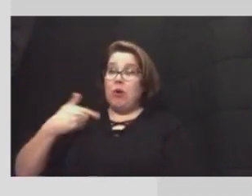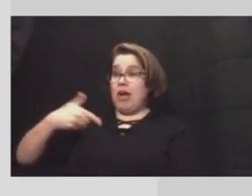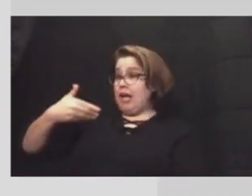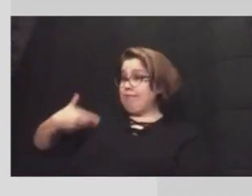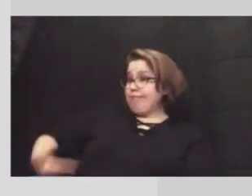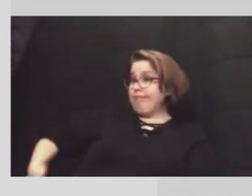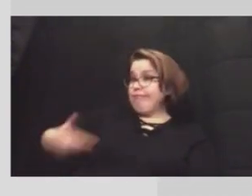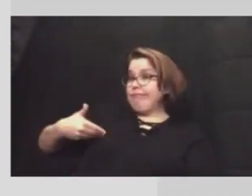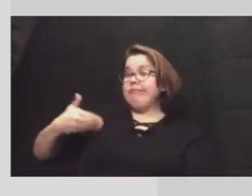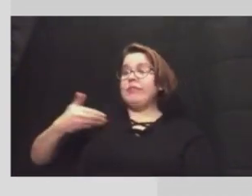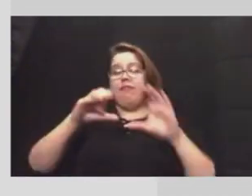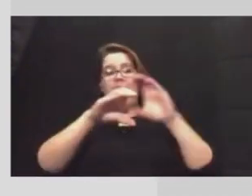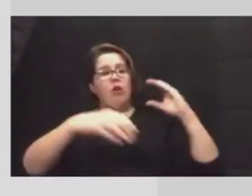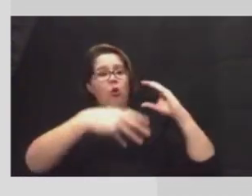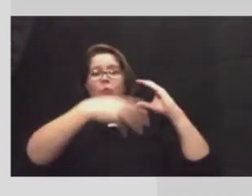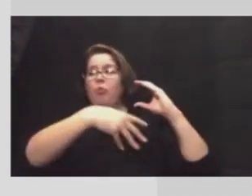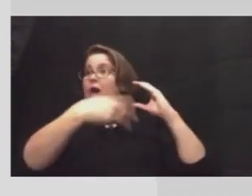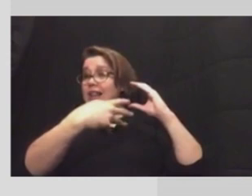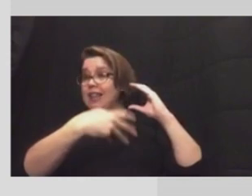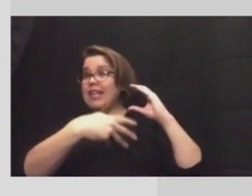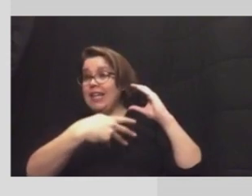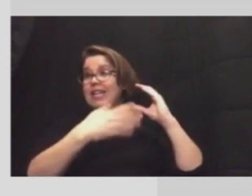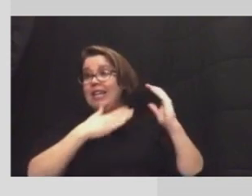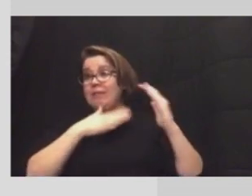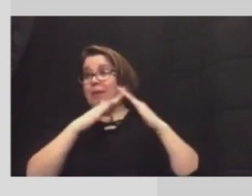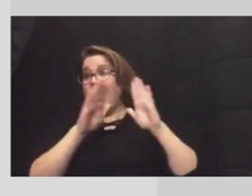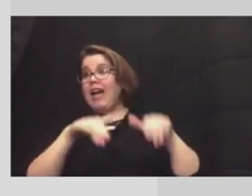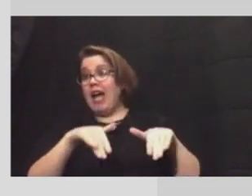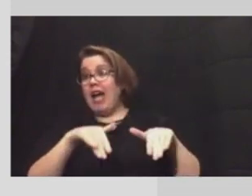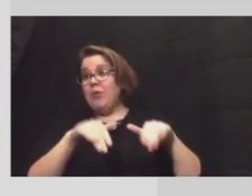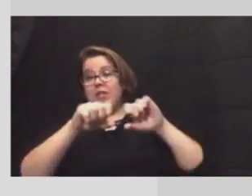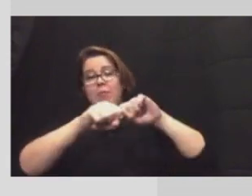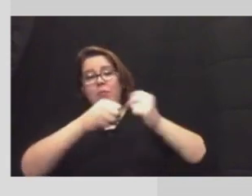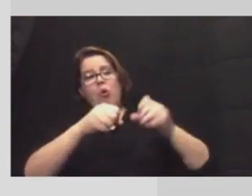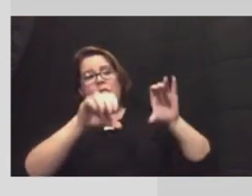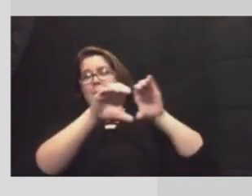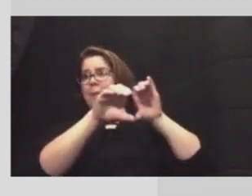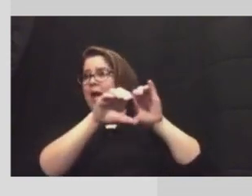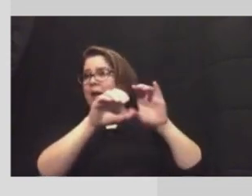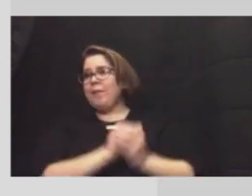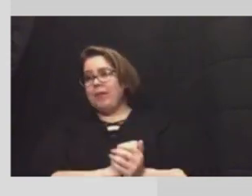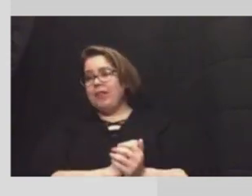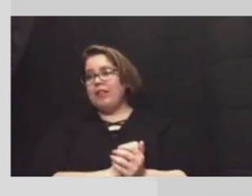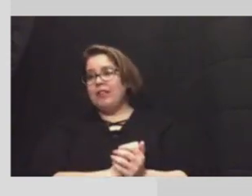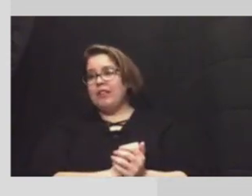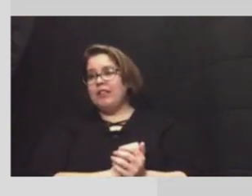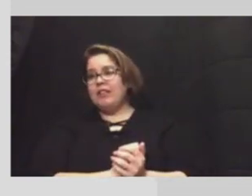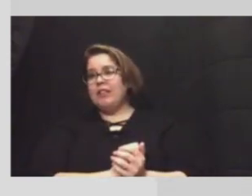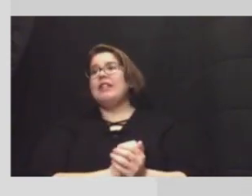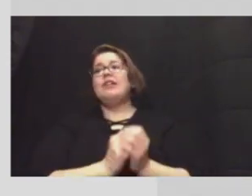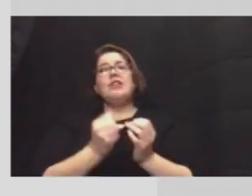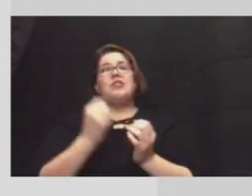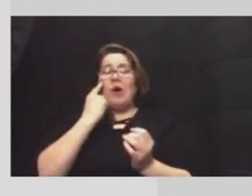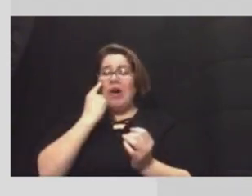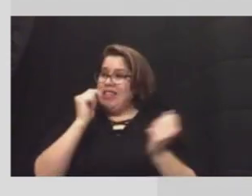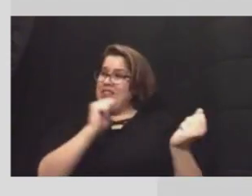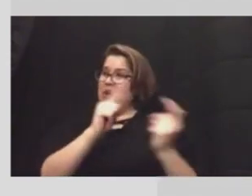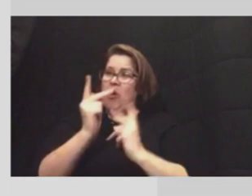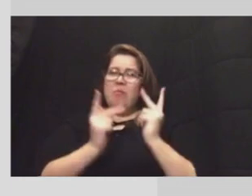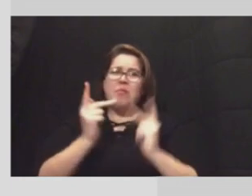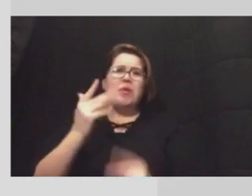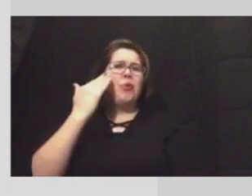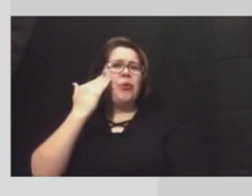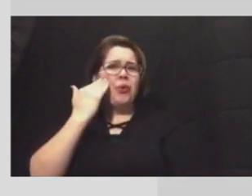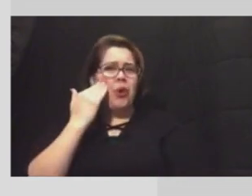have had a leak at at our home a broken pipe at our home and so everyone i think knows someone